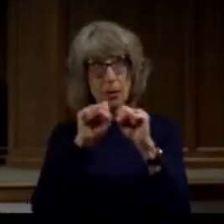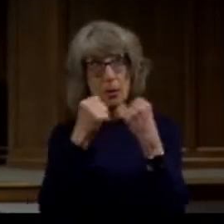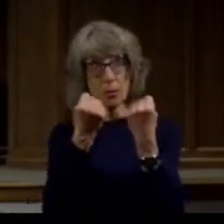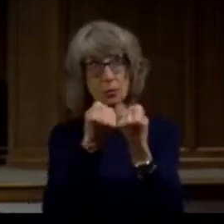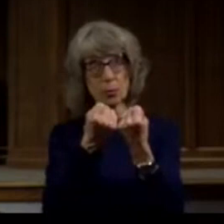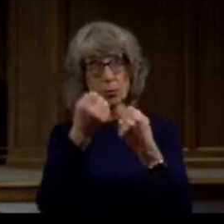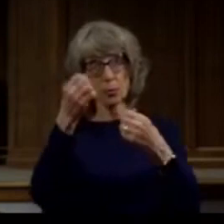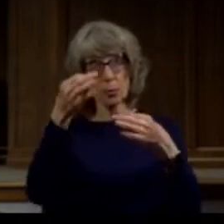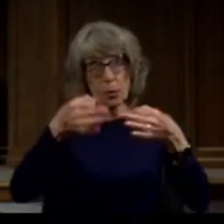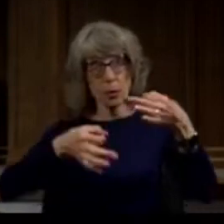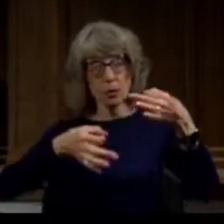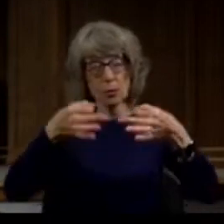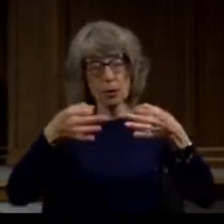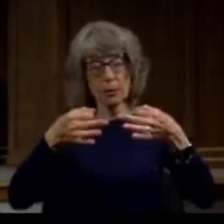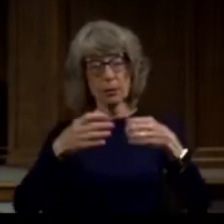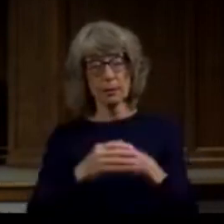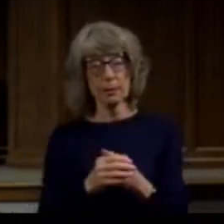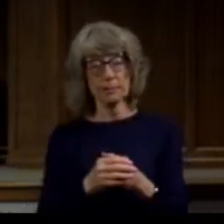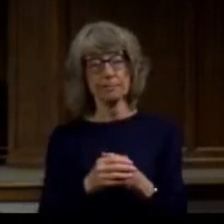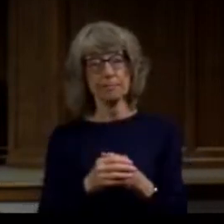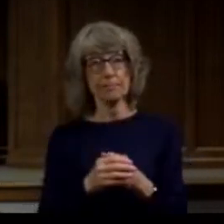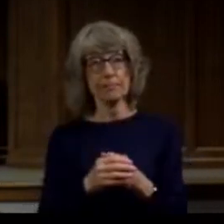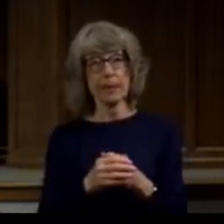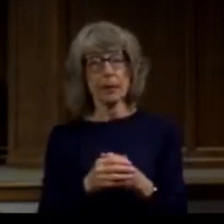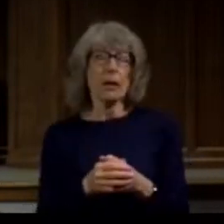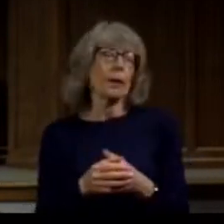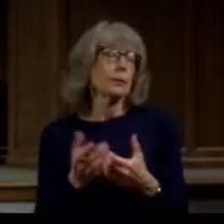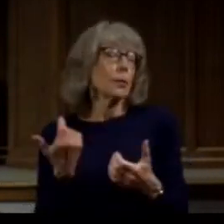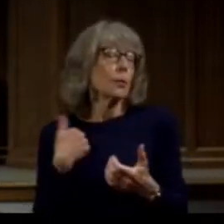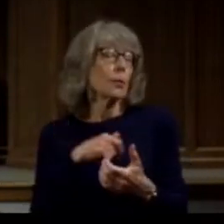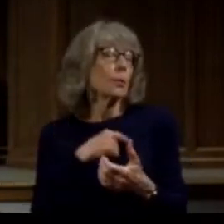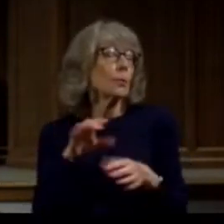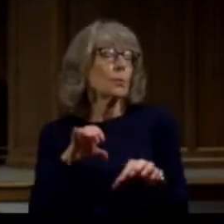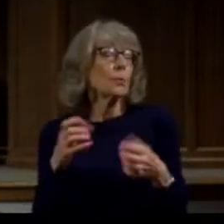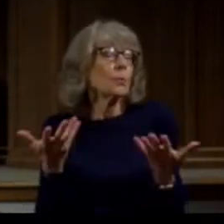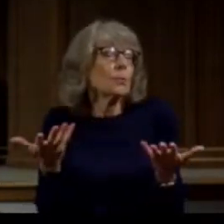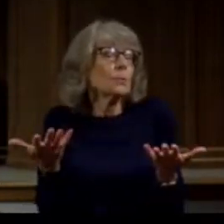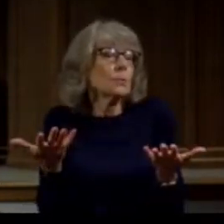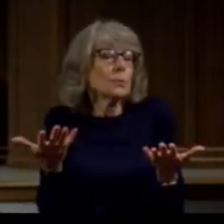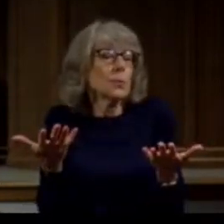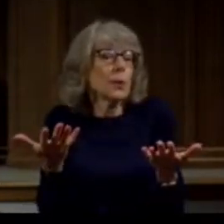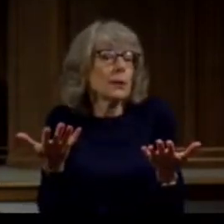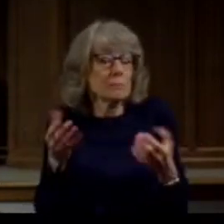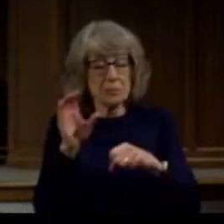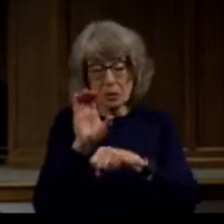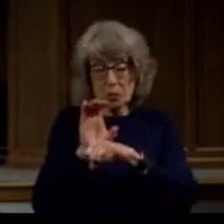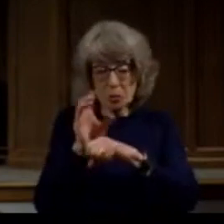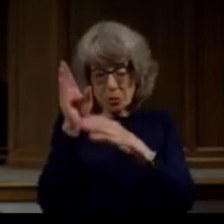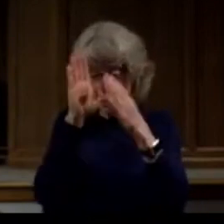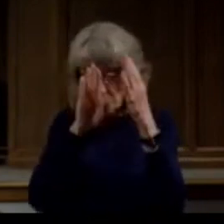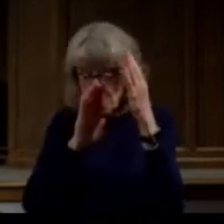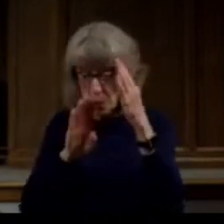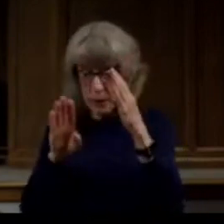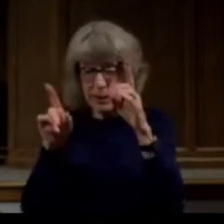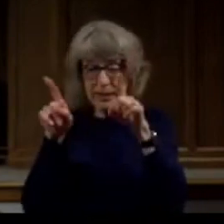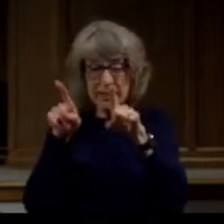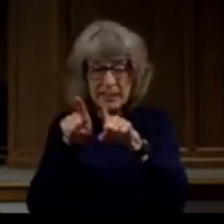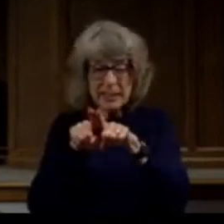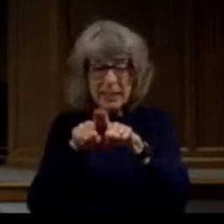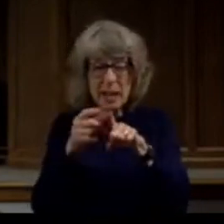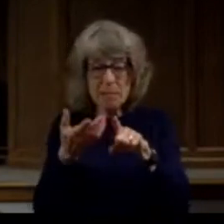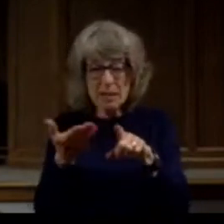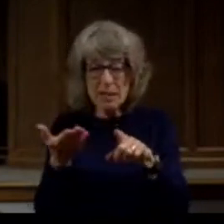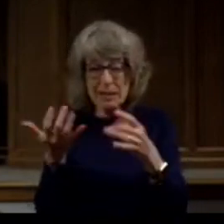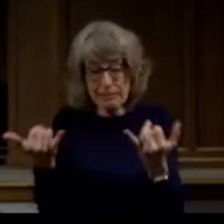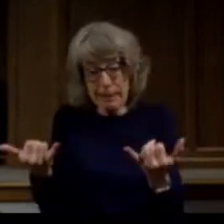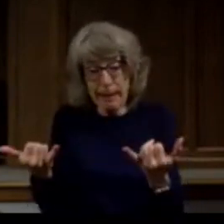so what do we do what do we do when we realize that the church was struggling with the same things then in some ways as we are now look at the last